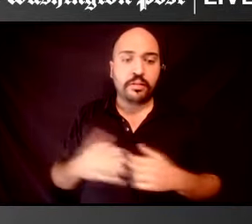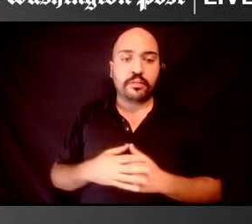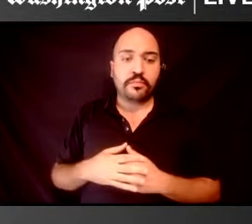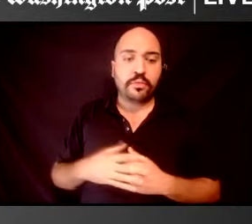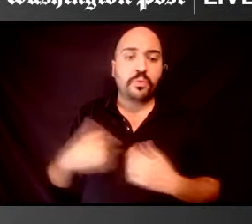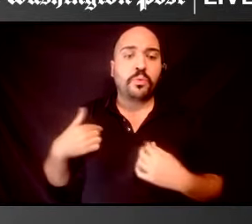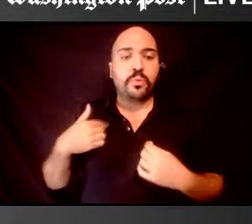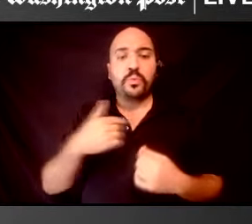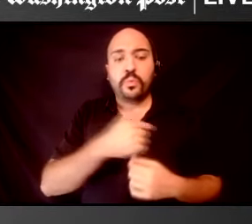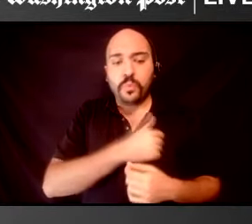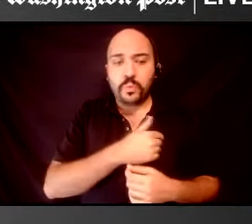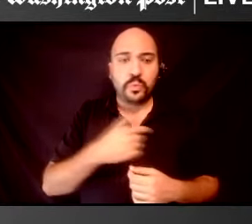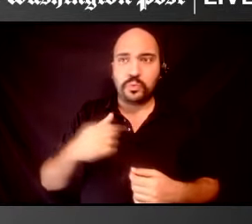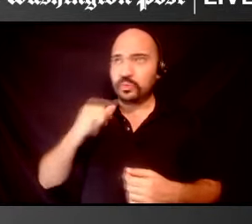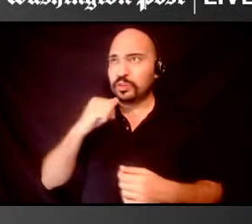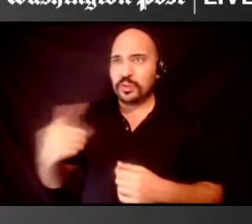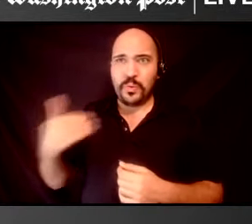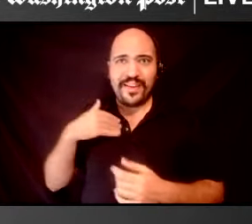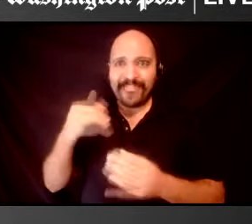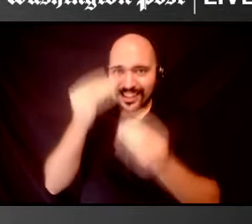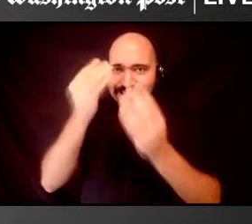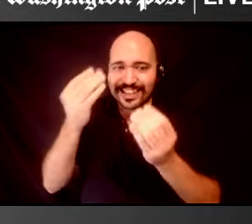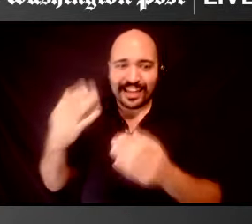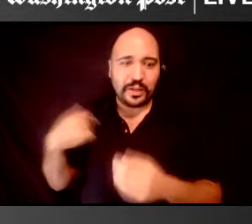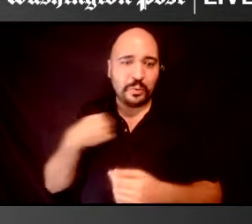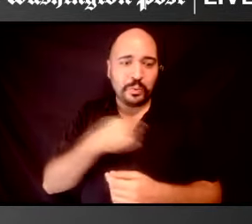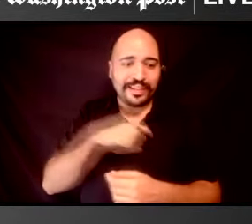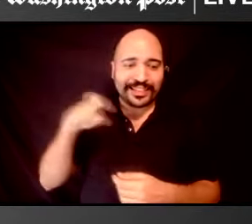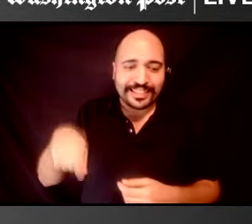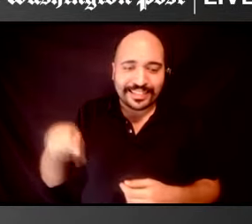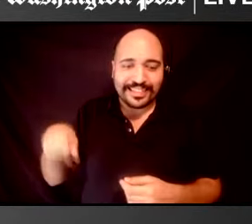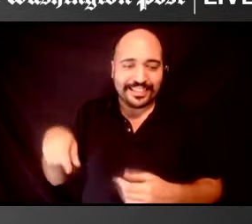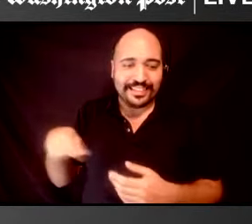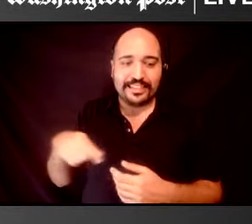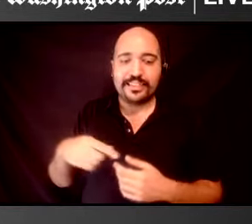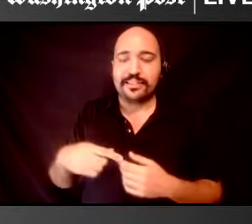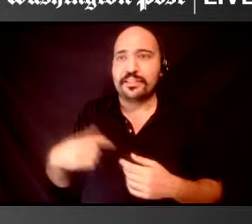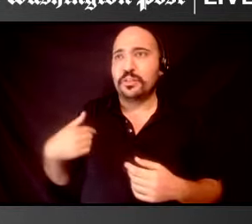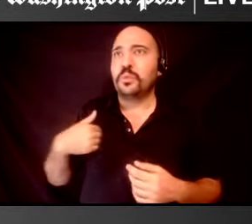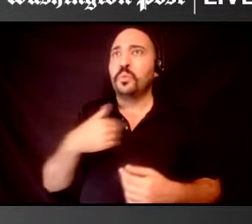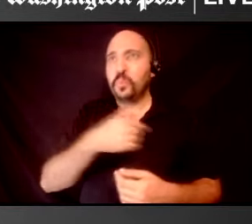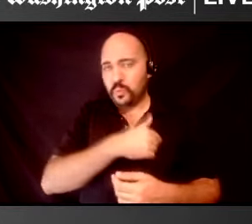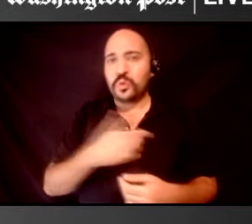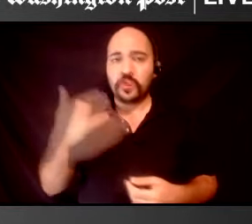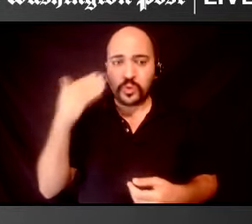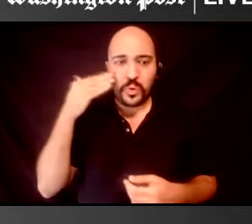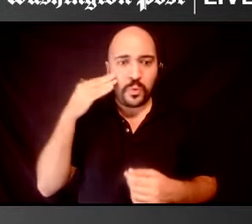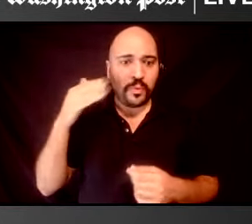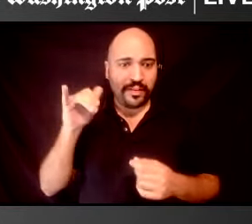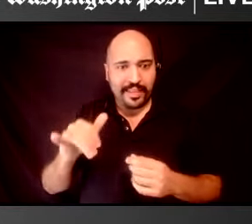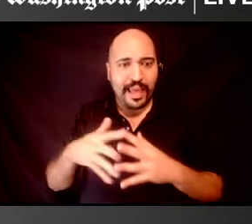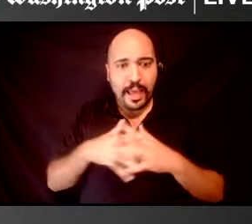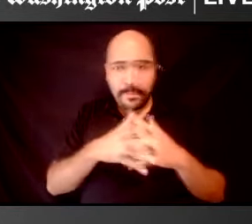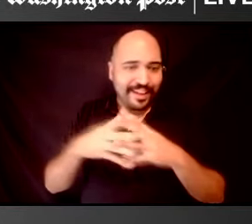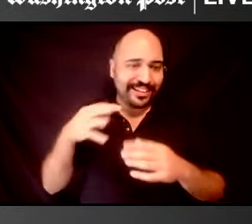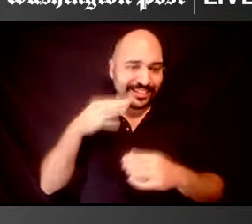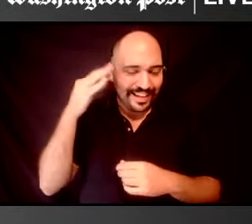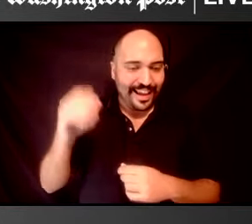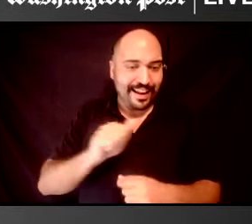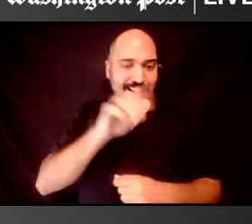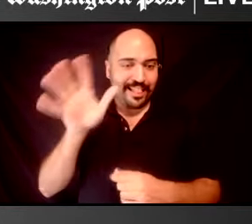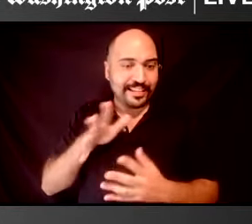we, we don't have the data that we need. You know, we, we do know that American Indian and Alaska Native community